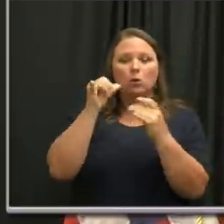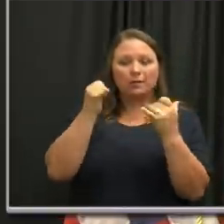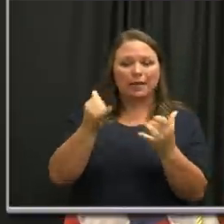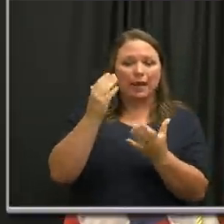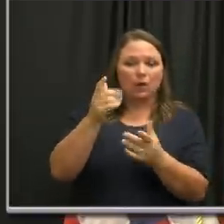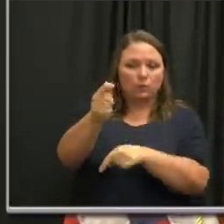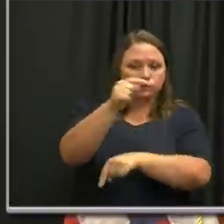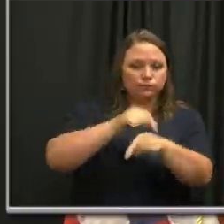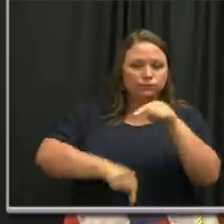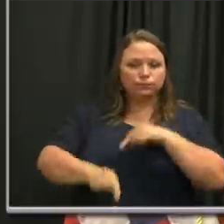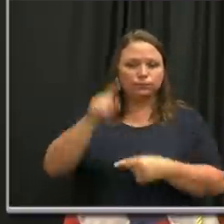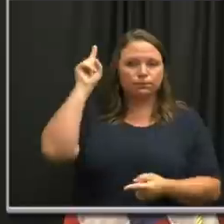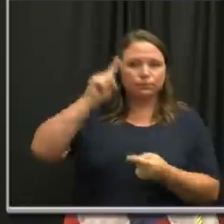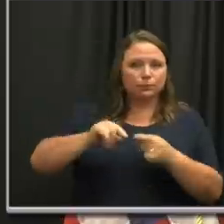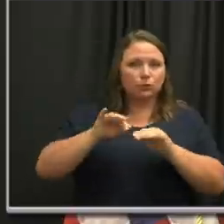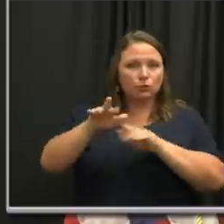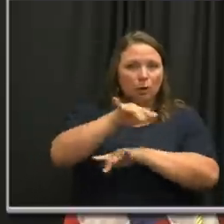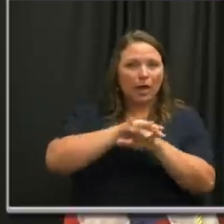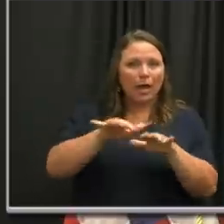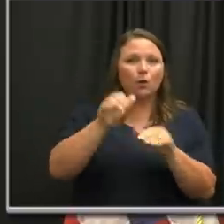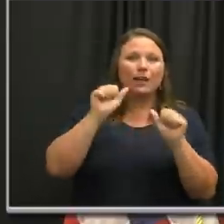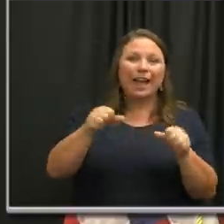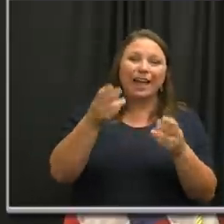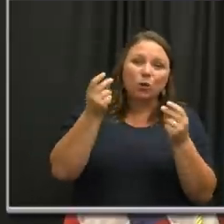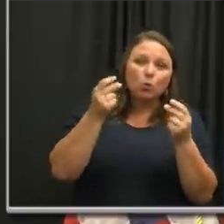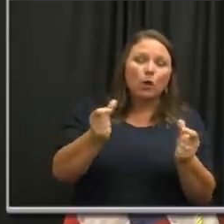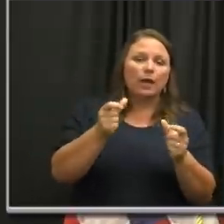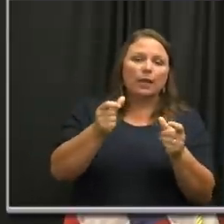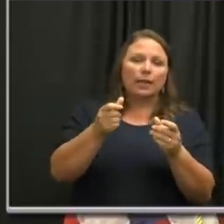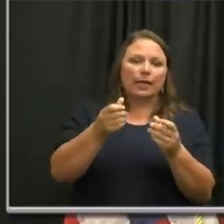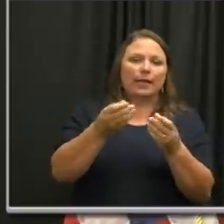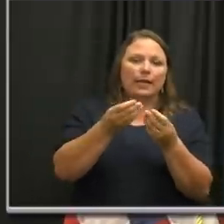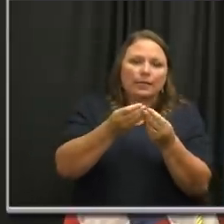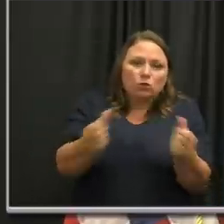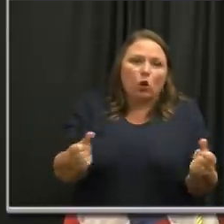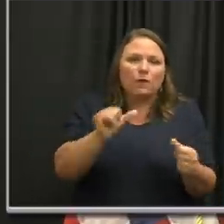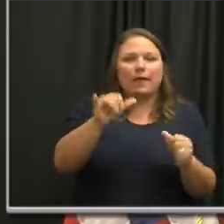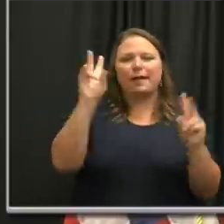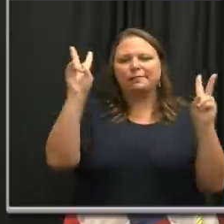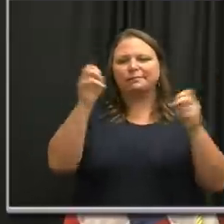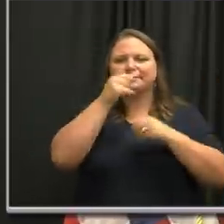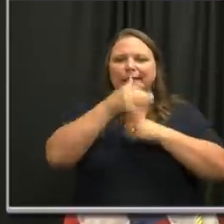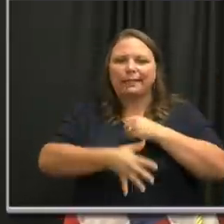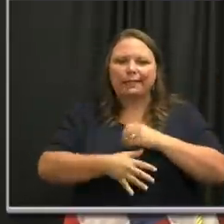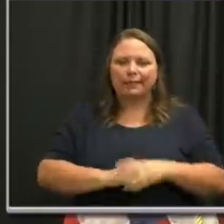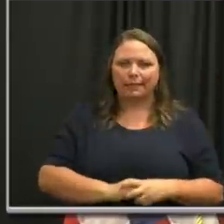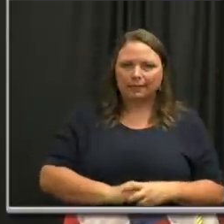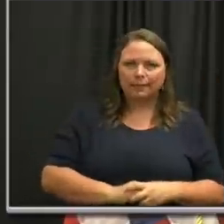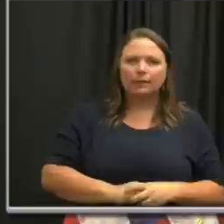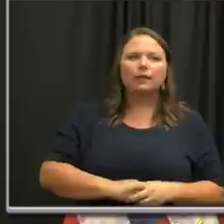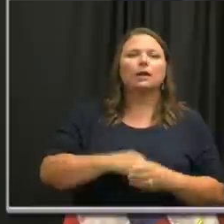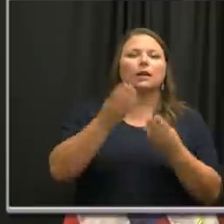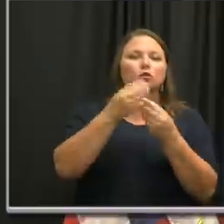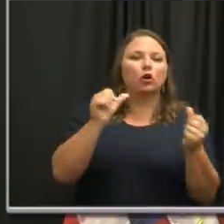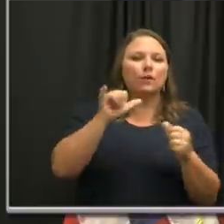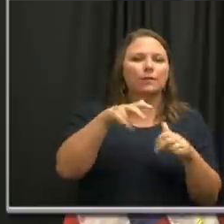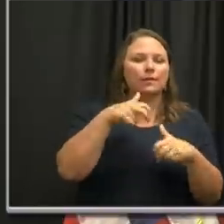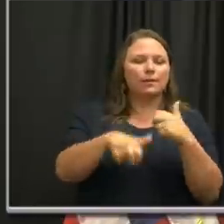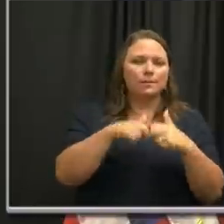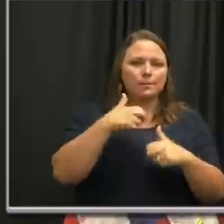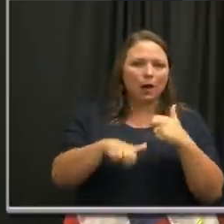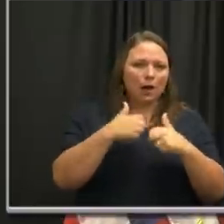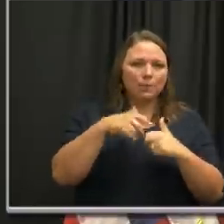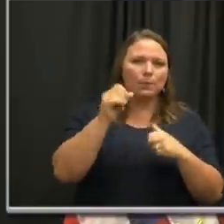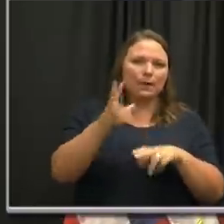decrease crowds, that we can quickly solve this bleeding as if you only use that analogy still. And we can quickly solve this problem